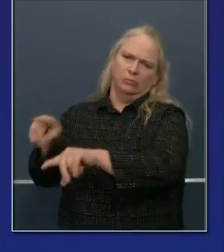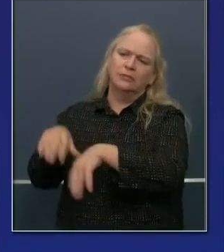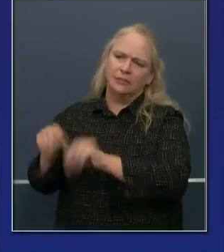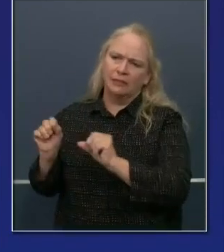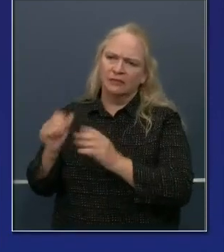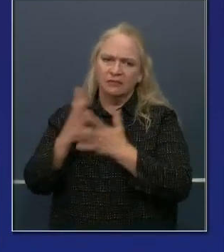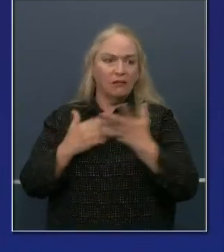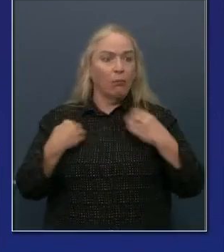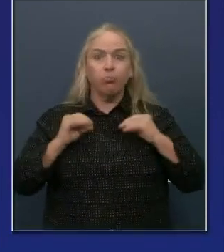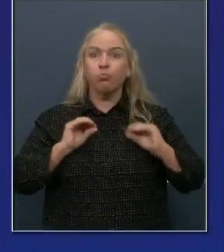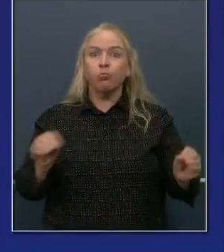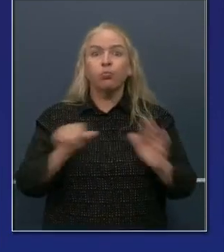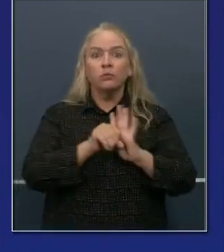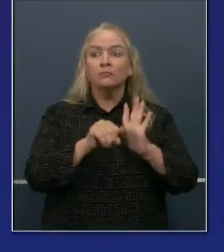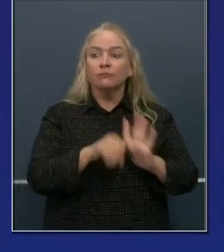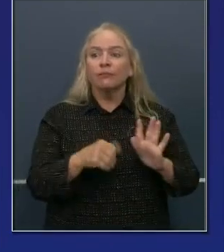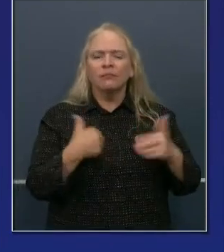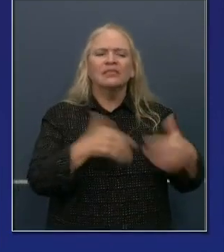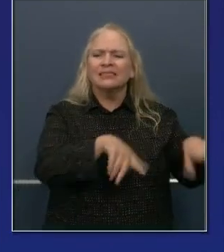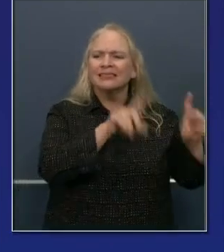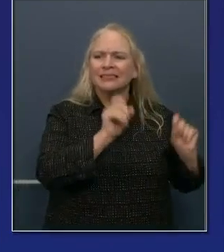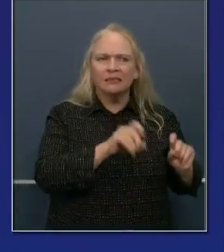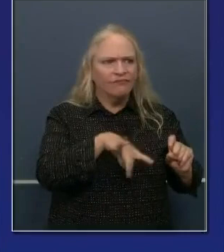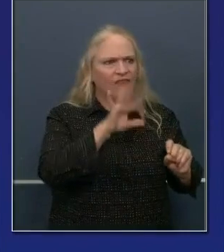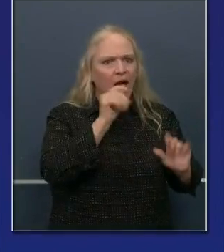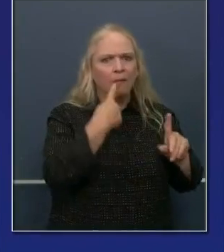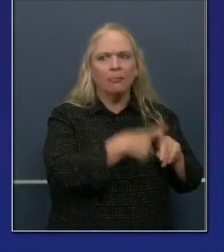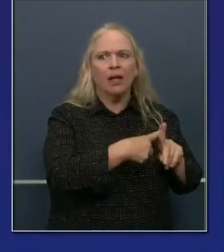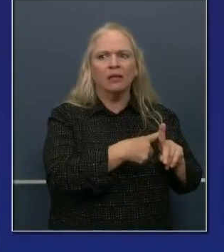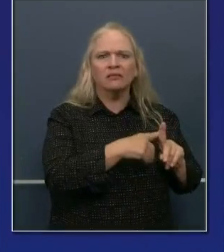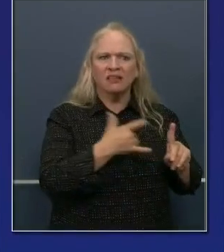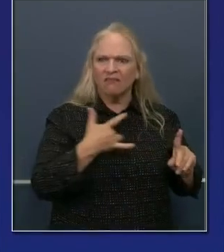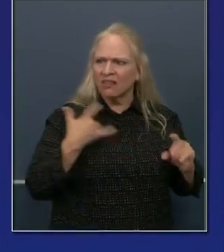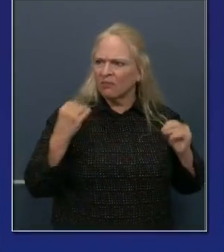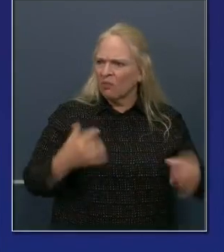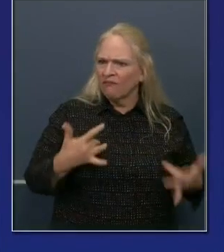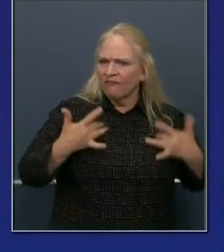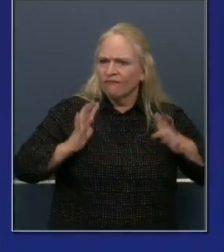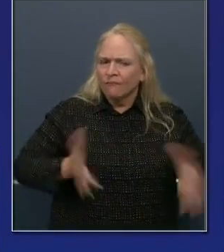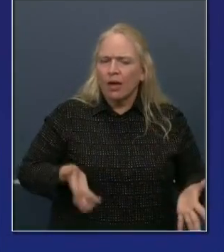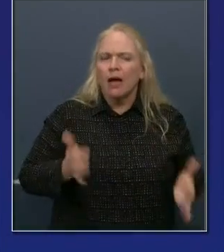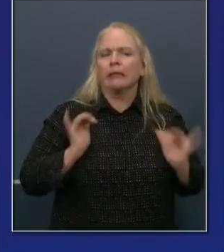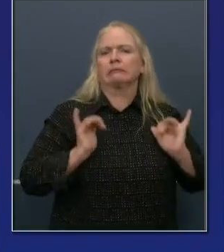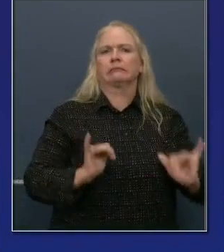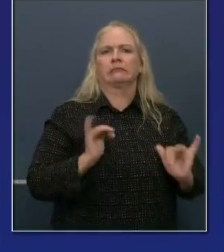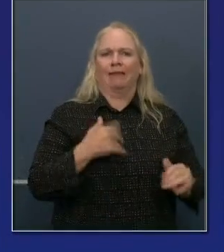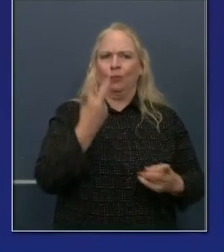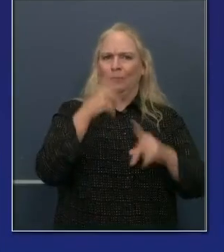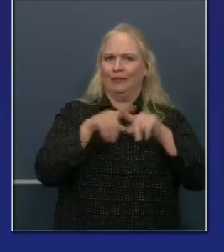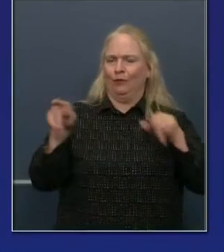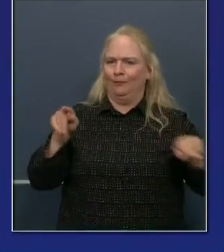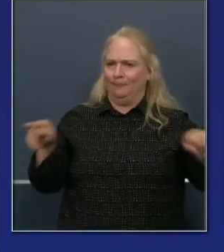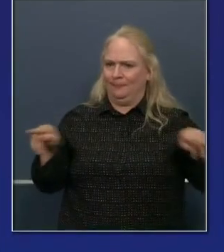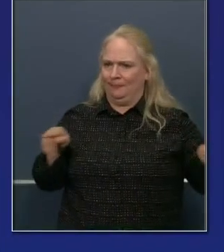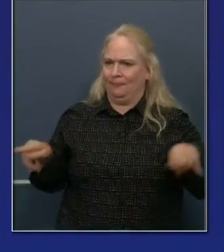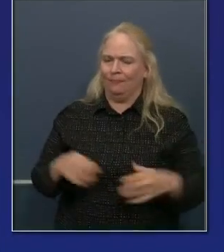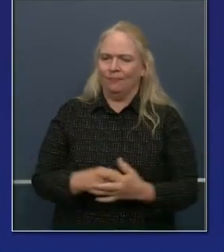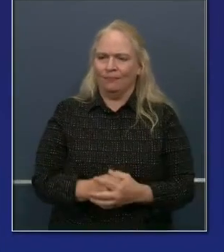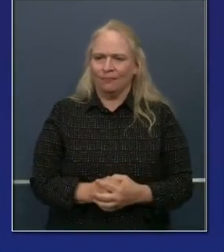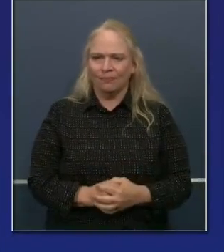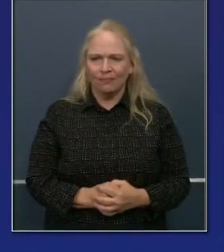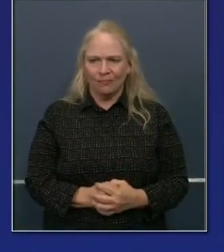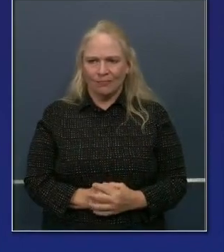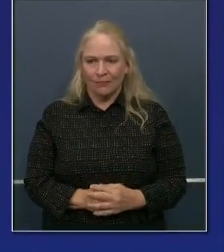average of over 107,000 tests on a daily basis, not just the 2,000 tests that we were